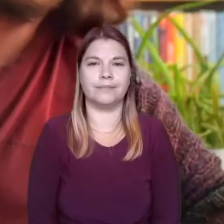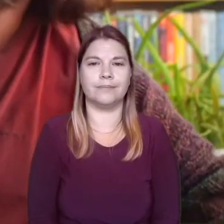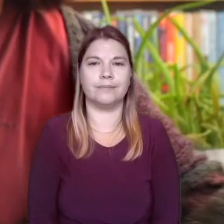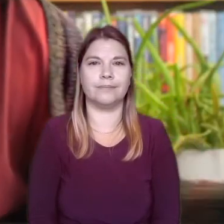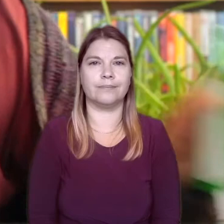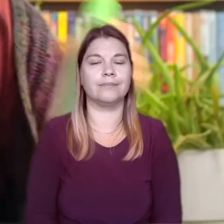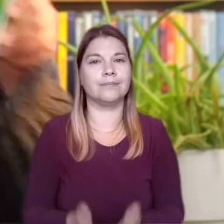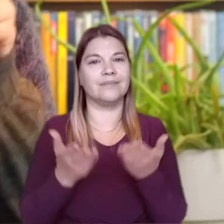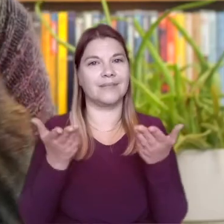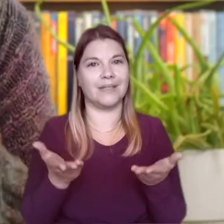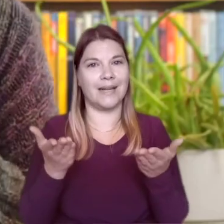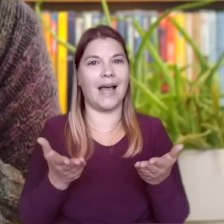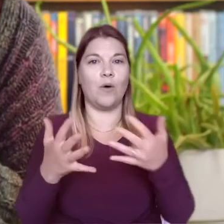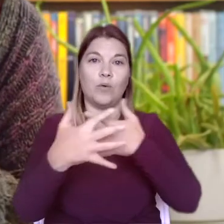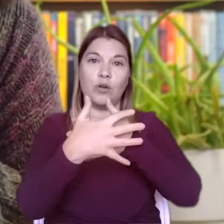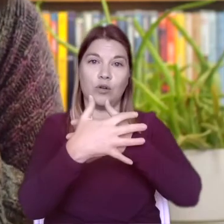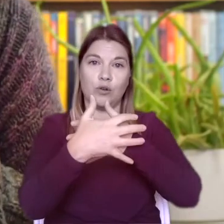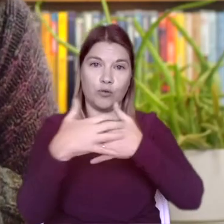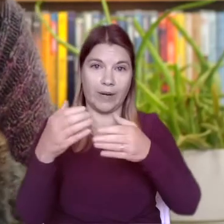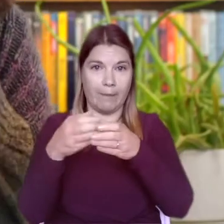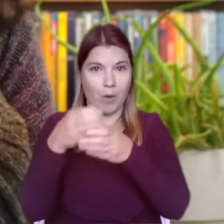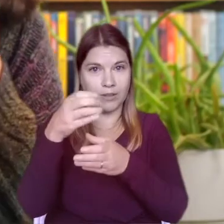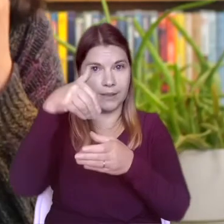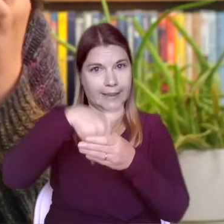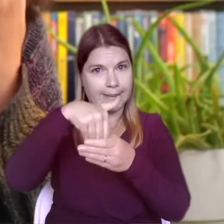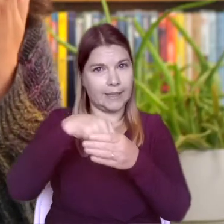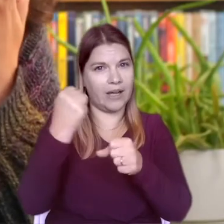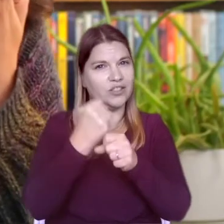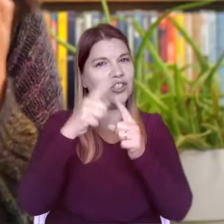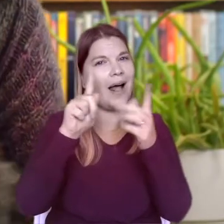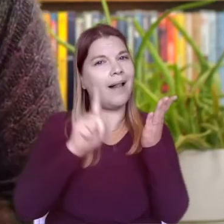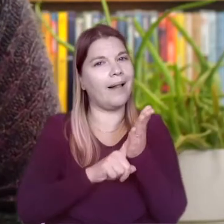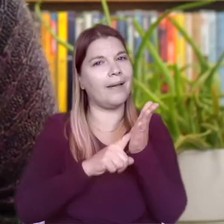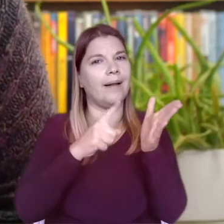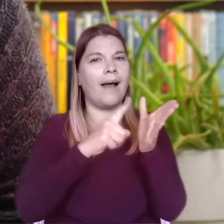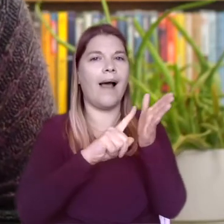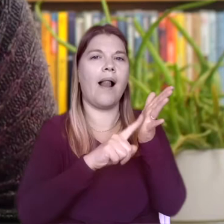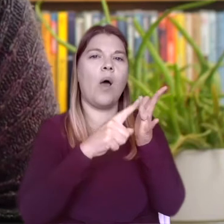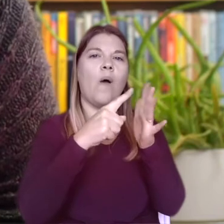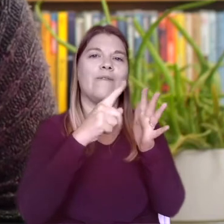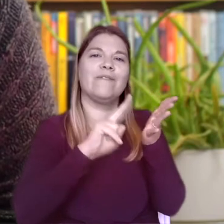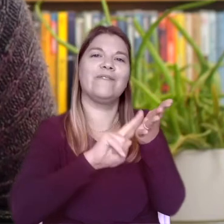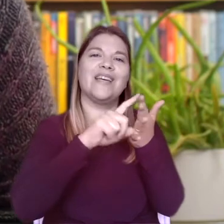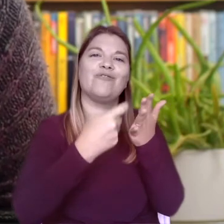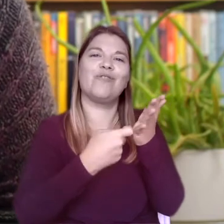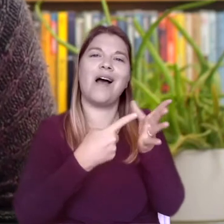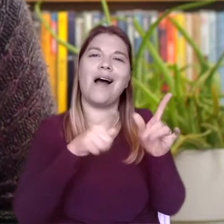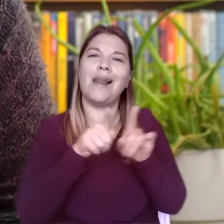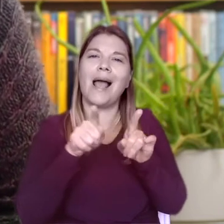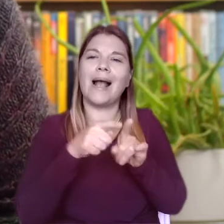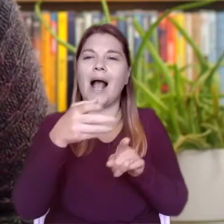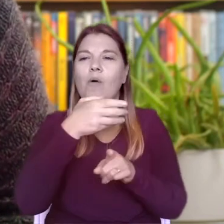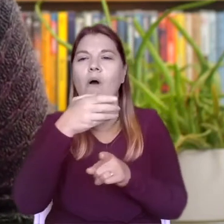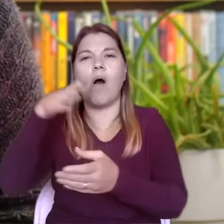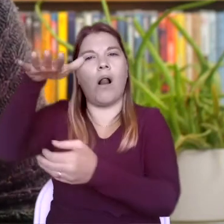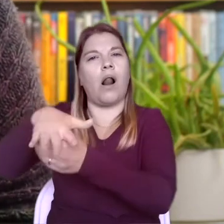now I'm picking up a green plastic bottle of aloe vera gel it's a similar thickness to hand sanitiser or hair gel it